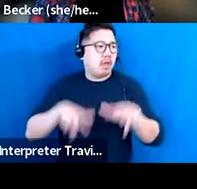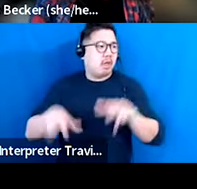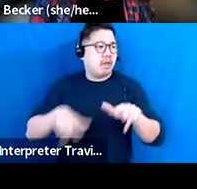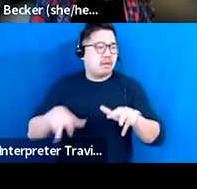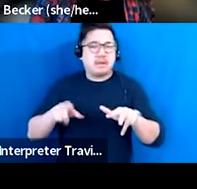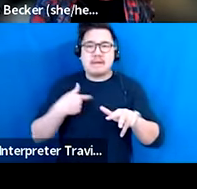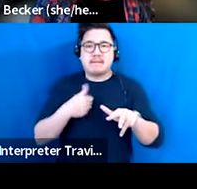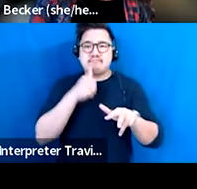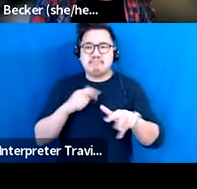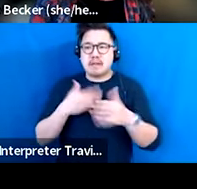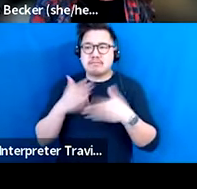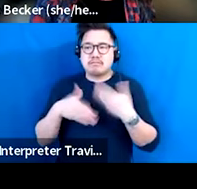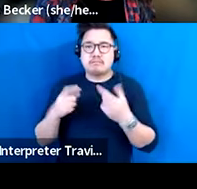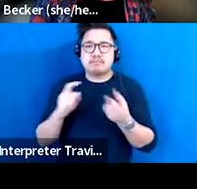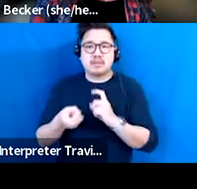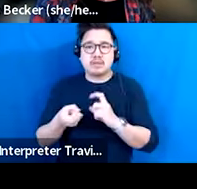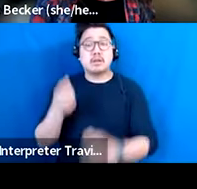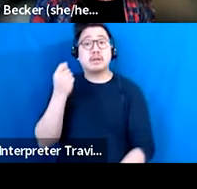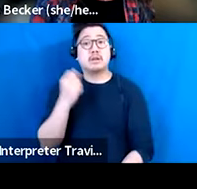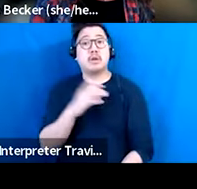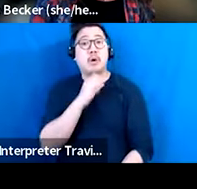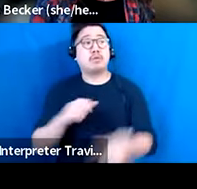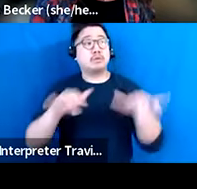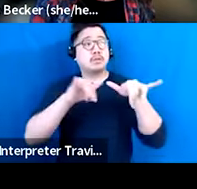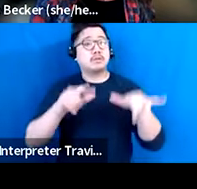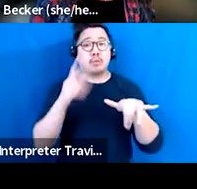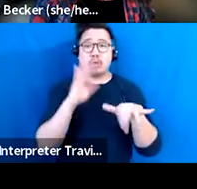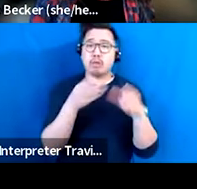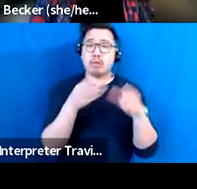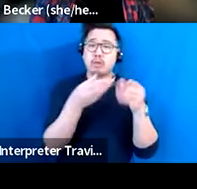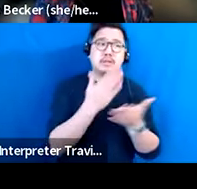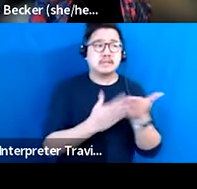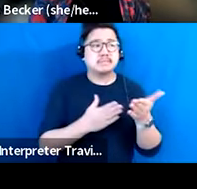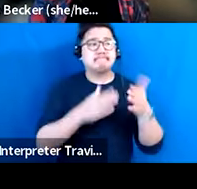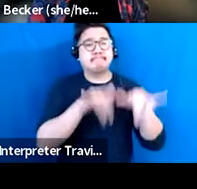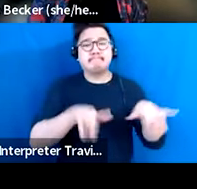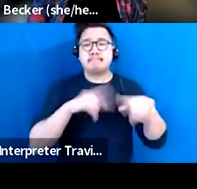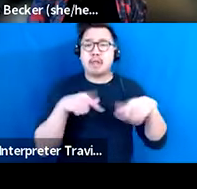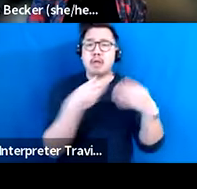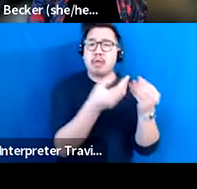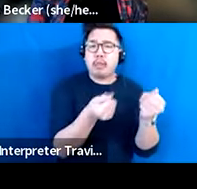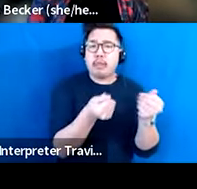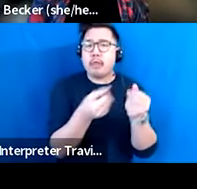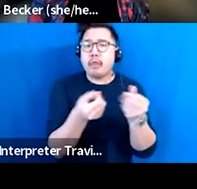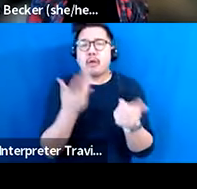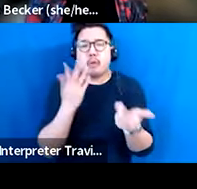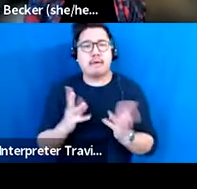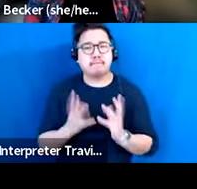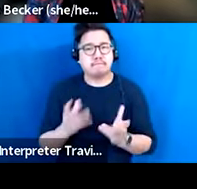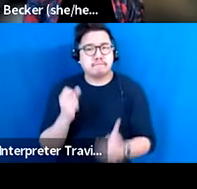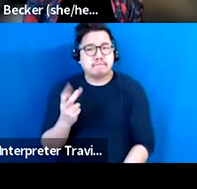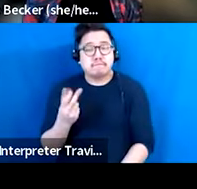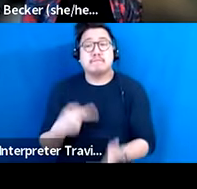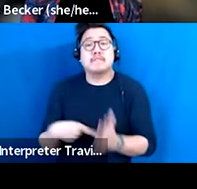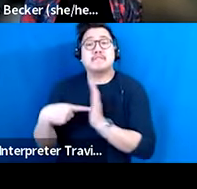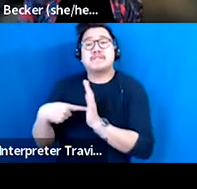Old paradigms are going to die. Old ways of being are going to go away. That's not bad. I think when Vivian talked about the mushroom farming,